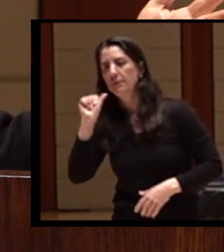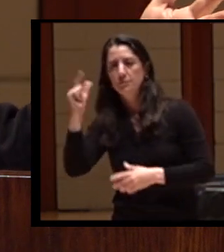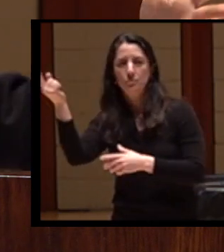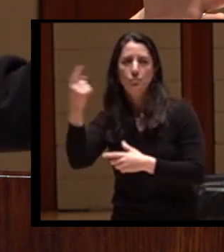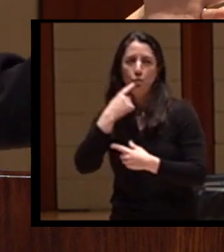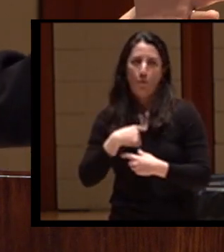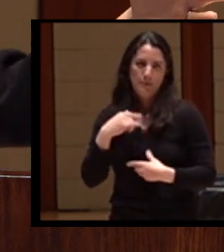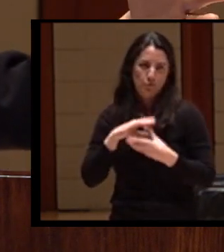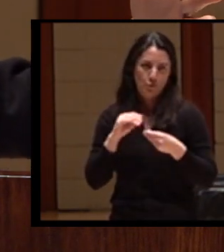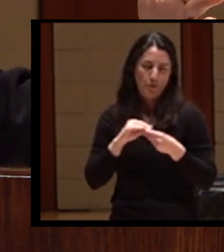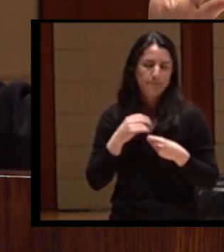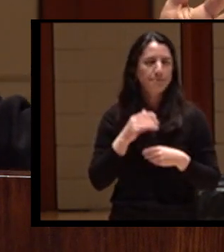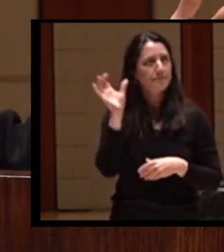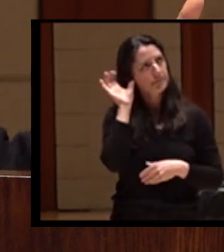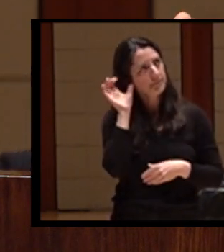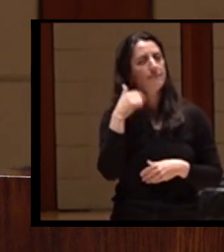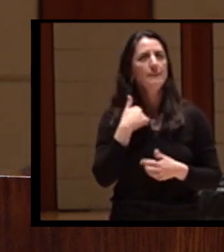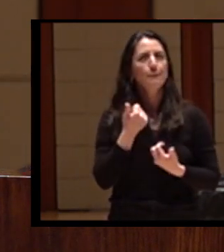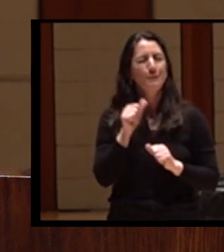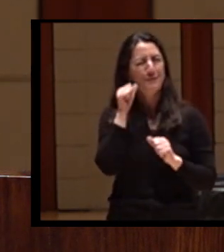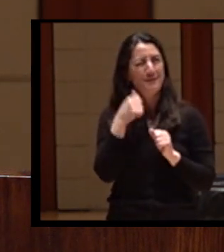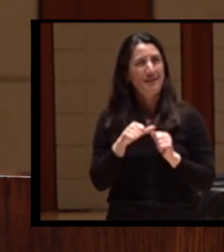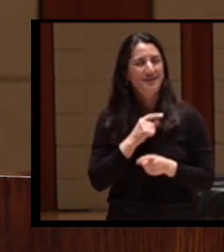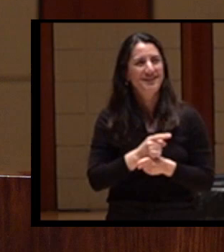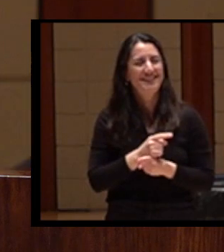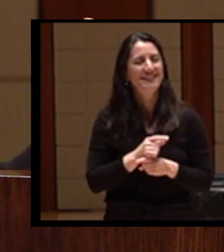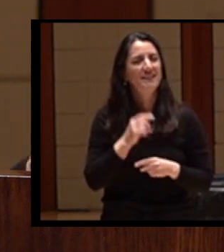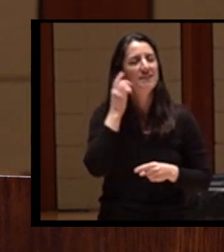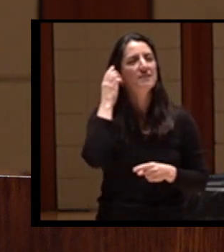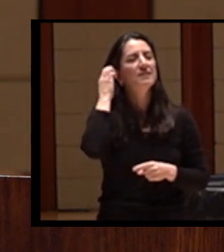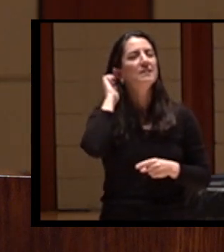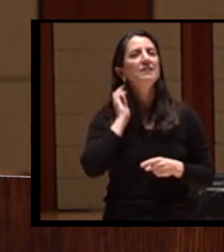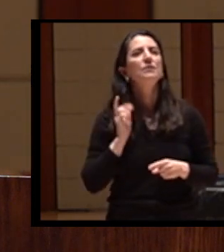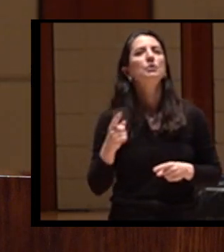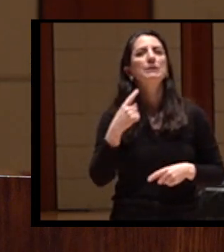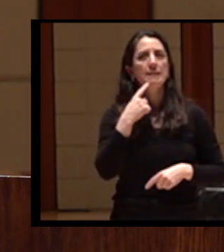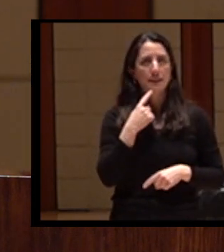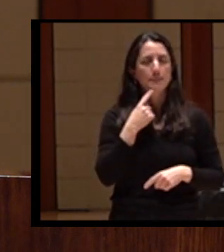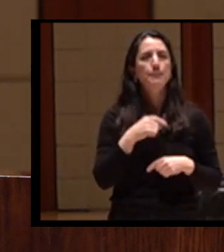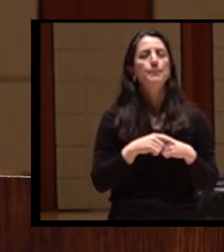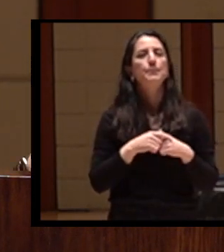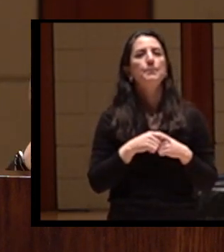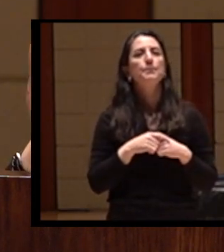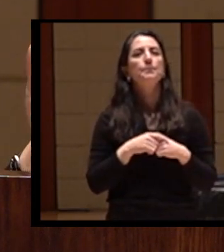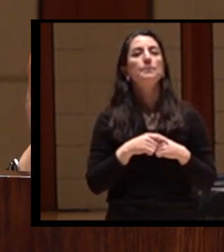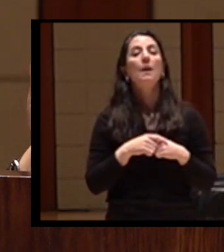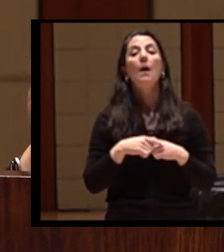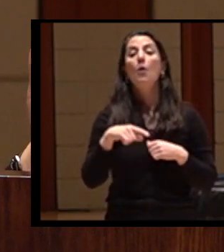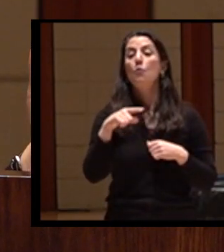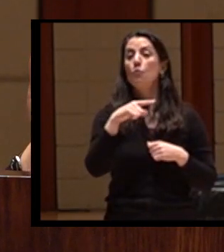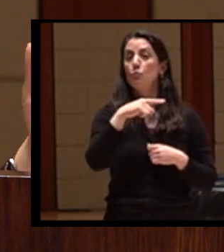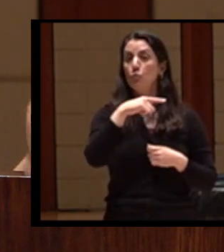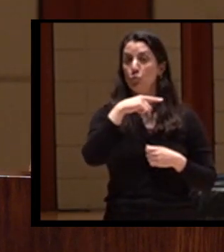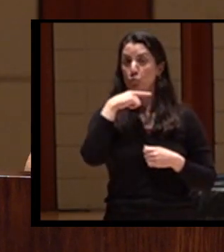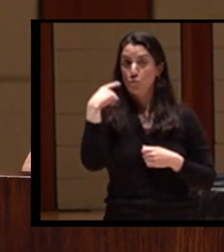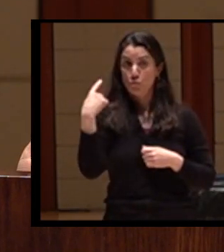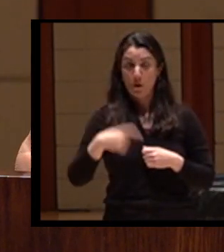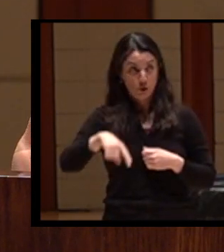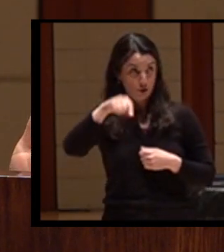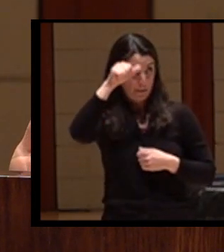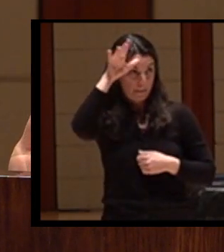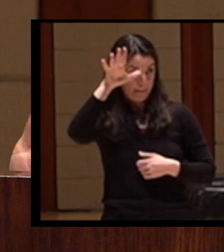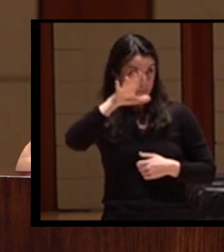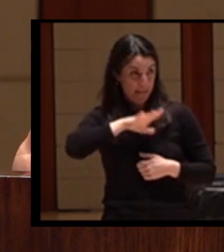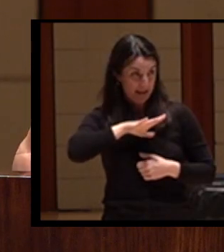she tells it is that the Russian sailors came into the Klamath estuary. And the Yurochs